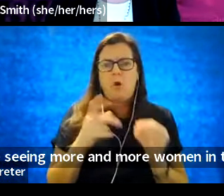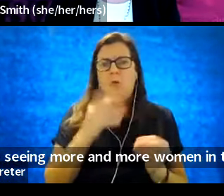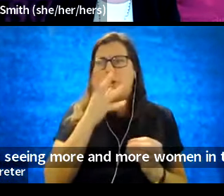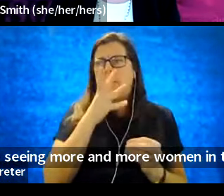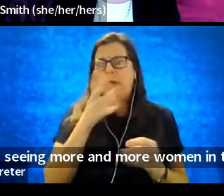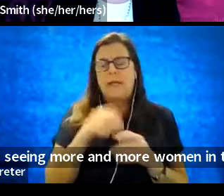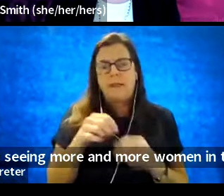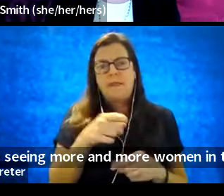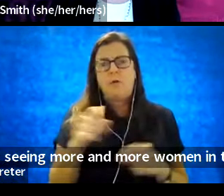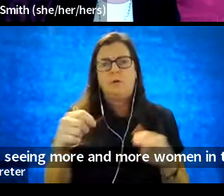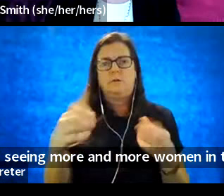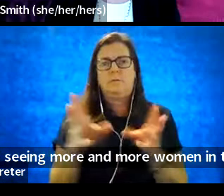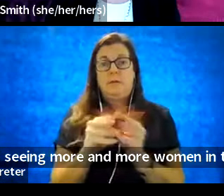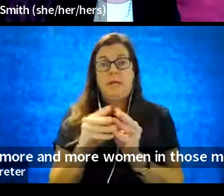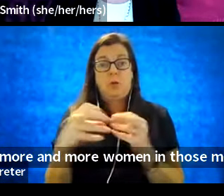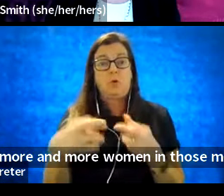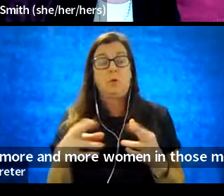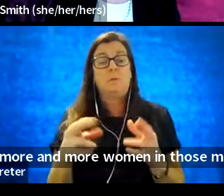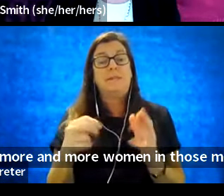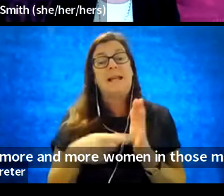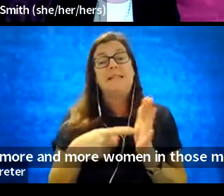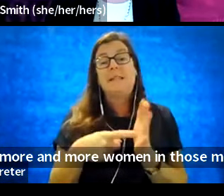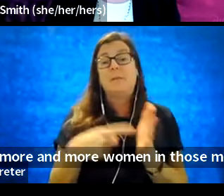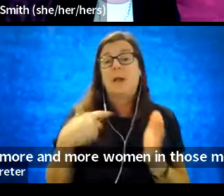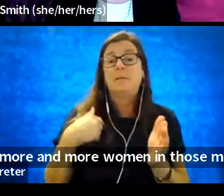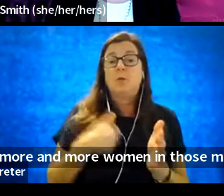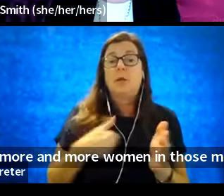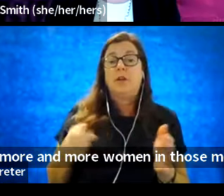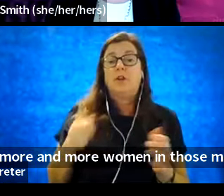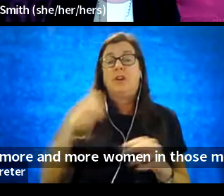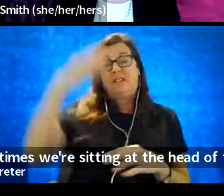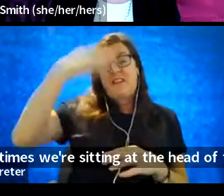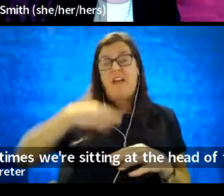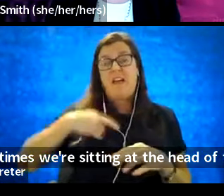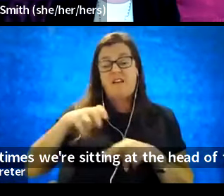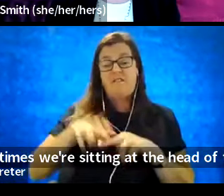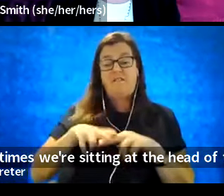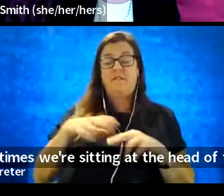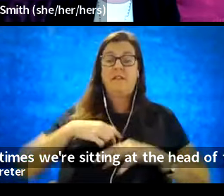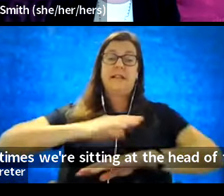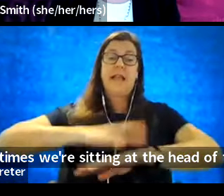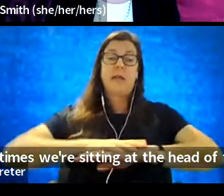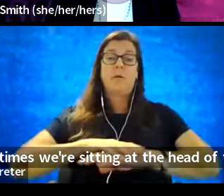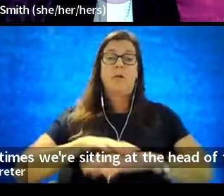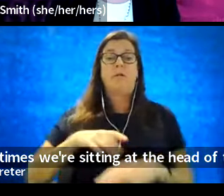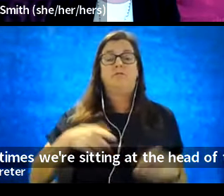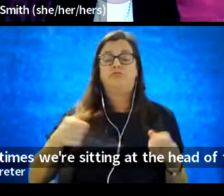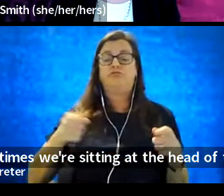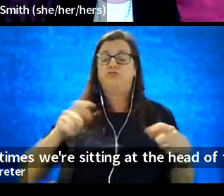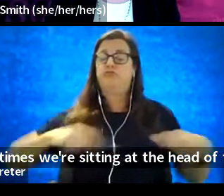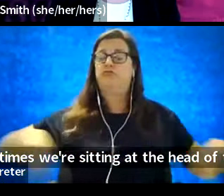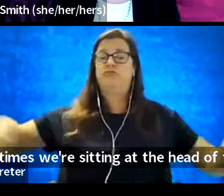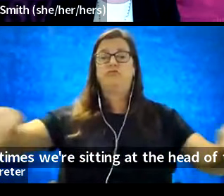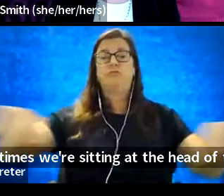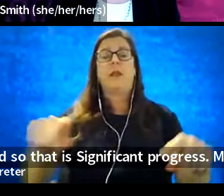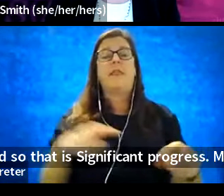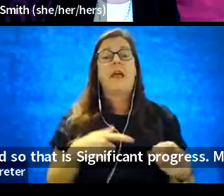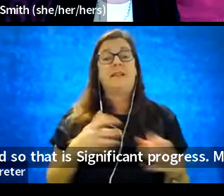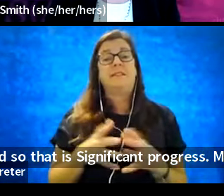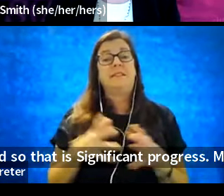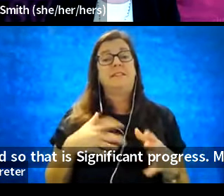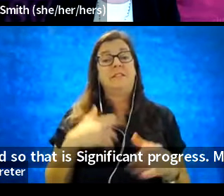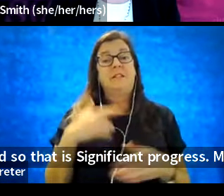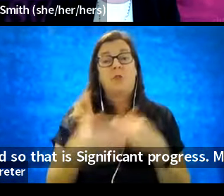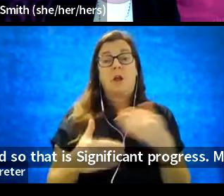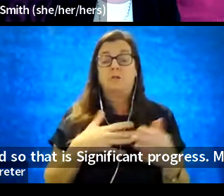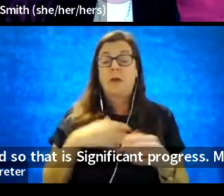rooms. And sometimes, we're sitting at the head of the table. And so, that is significant progress. My advice to